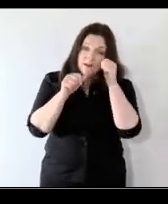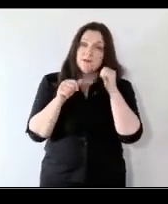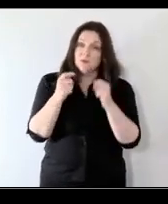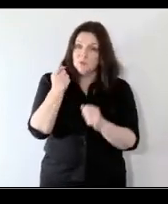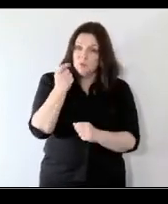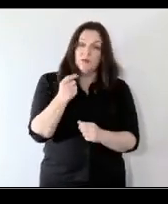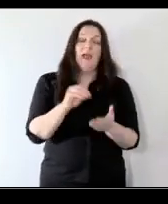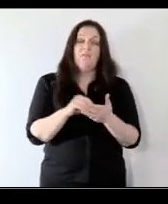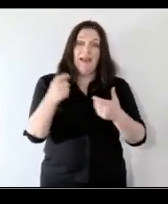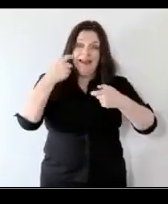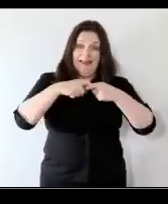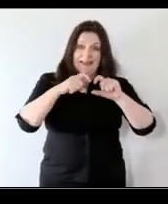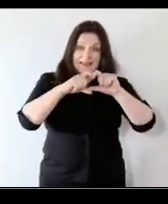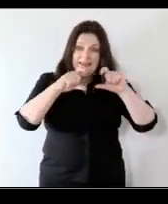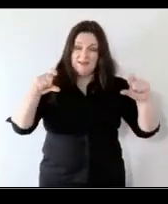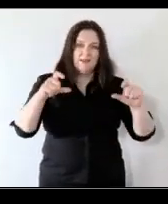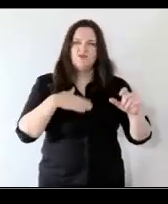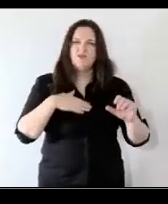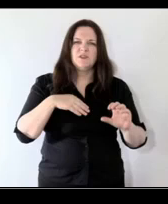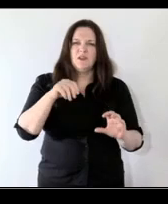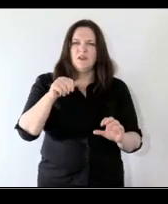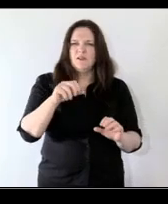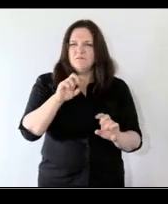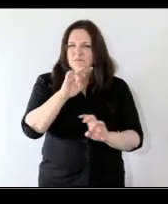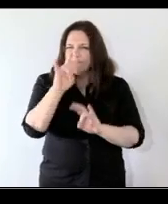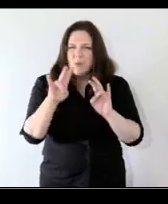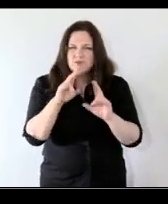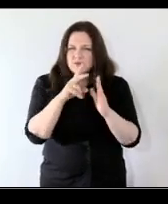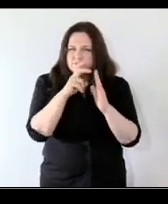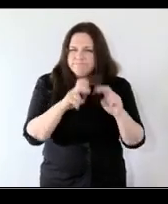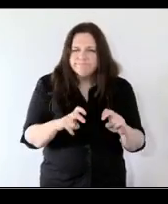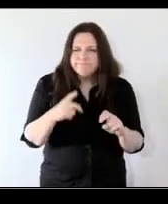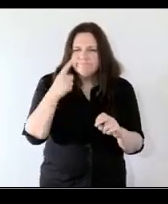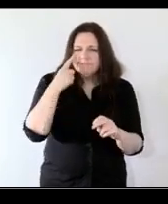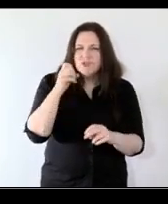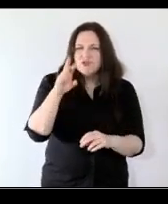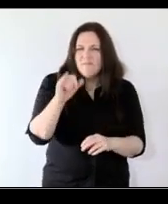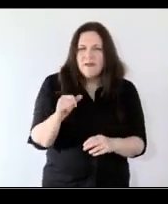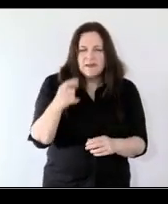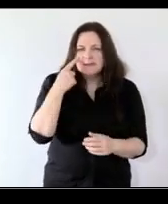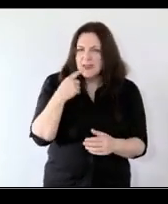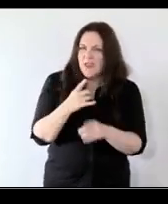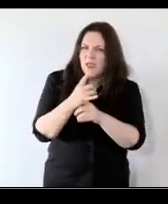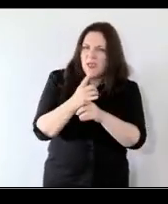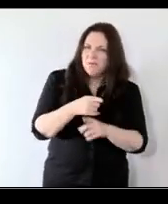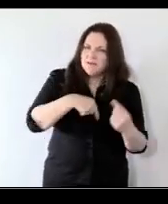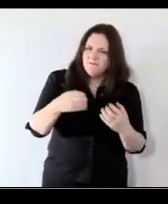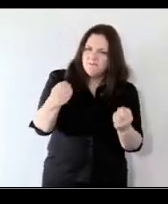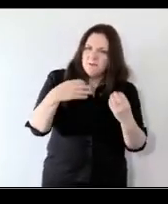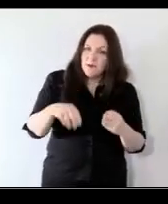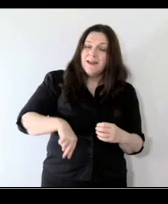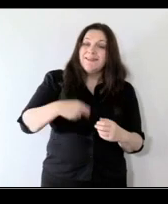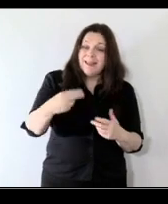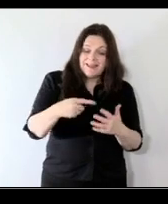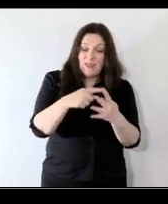shortly with a link to a just very very short survey it's really helpful to us here to get your feedback as we look ahead to the